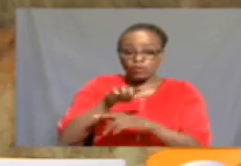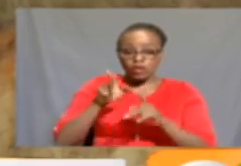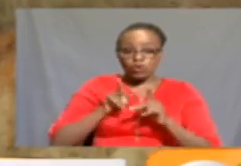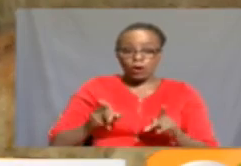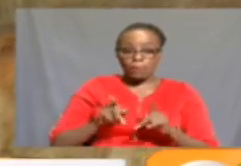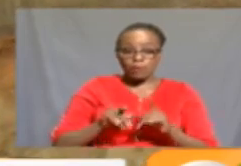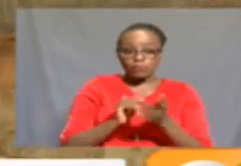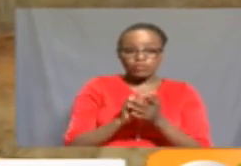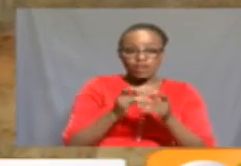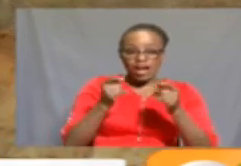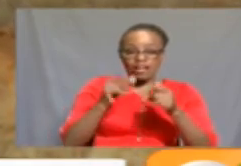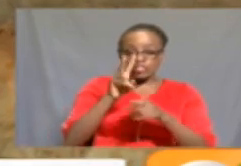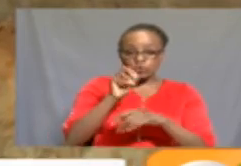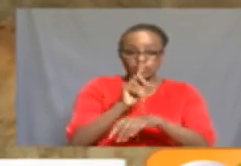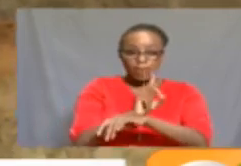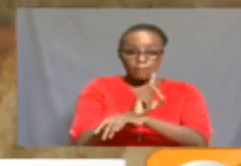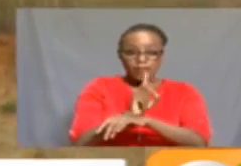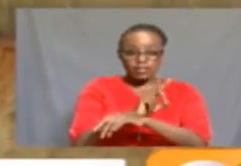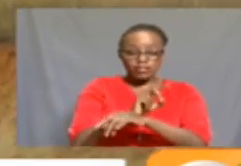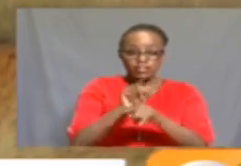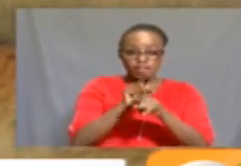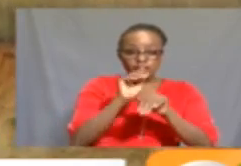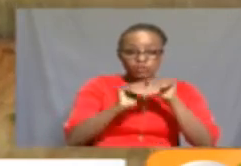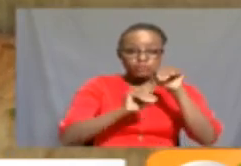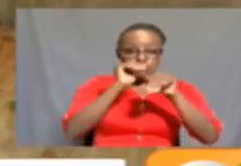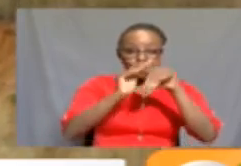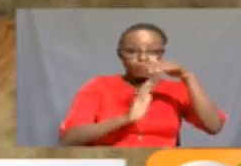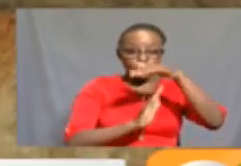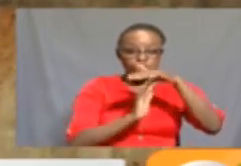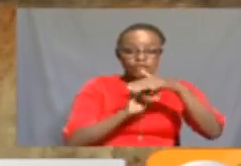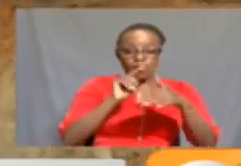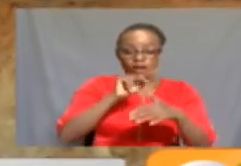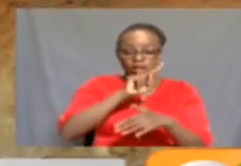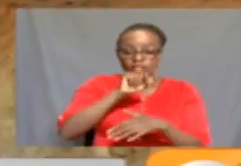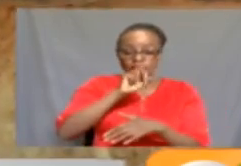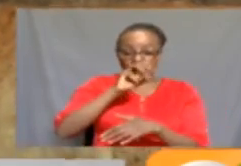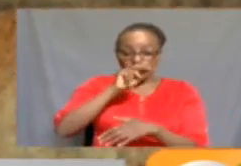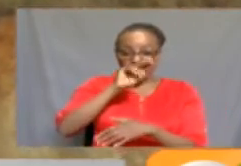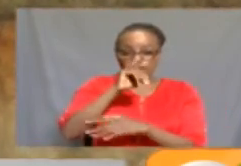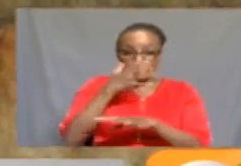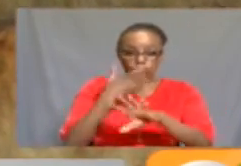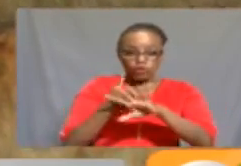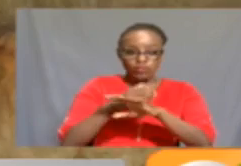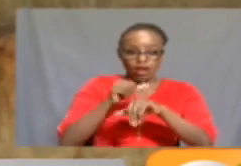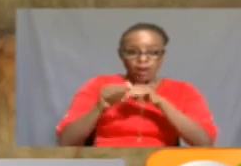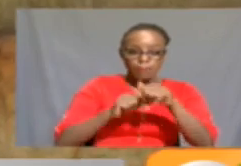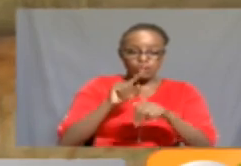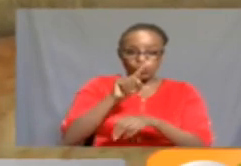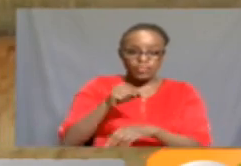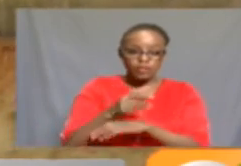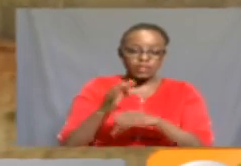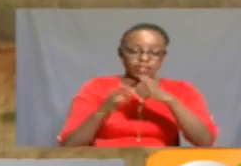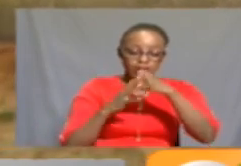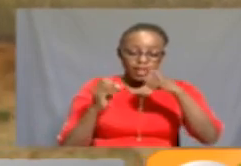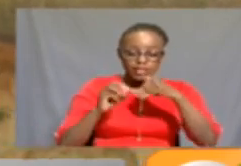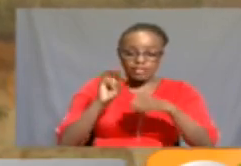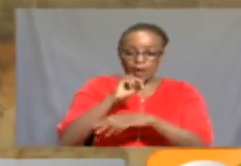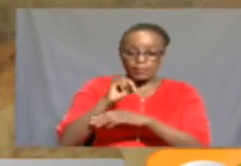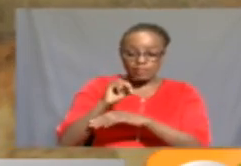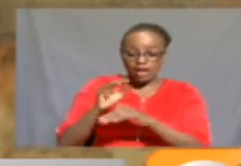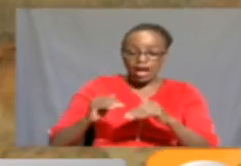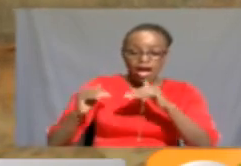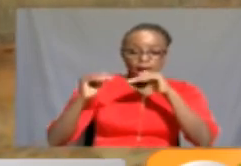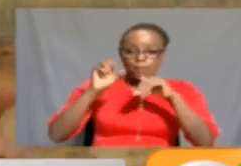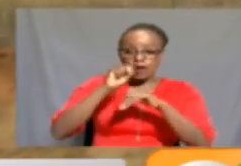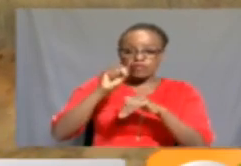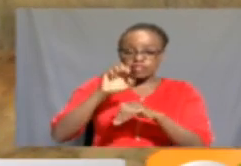it will take me at least 20 minutes to get to the top of Zambani Rock, which will be about 1,080 meters above sea level.